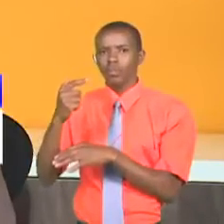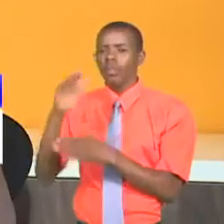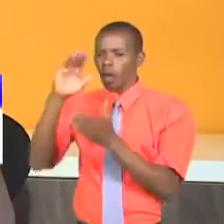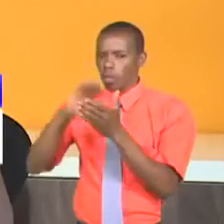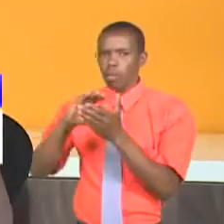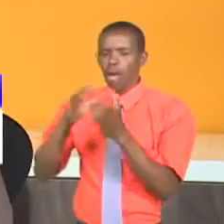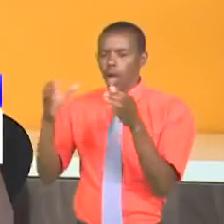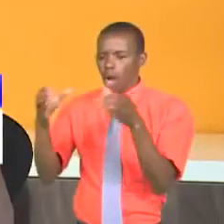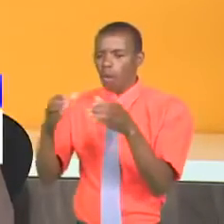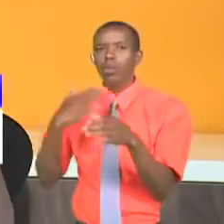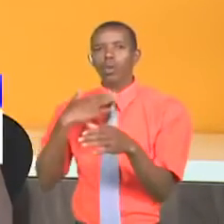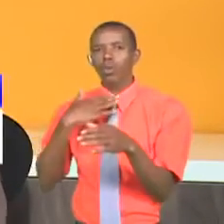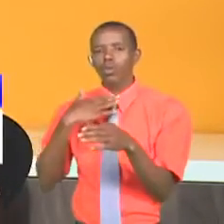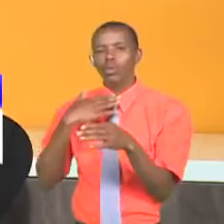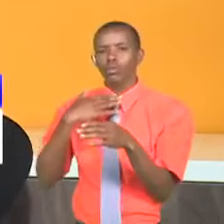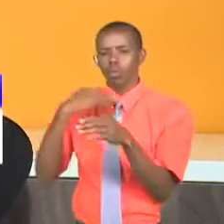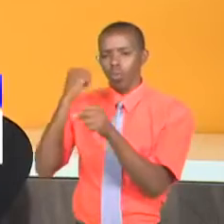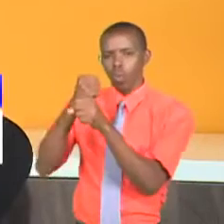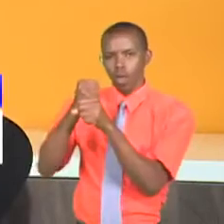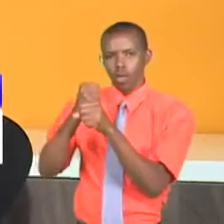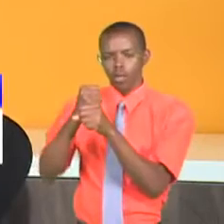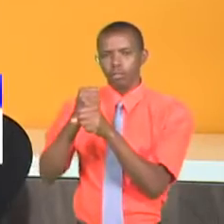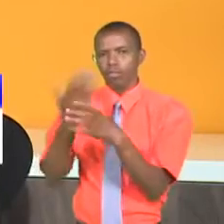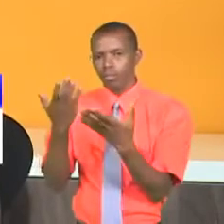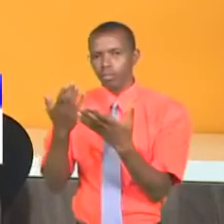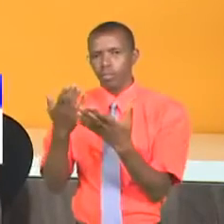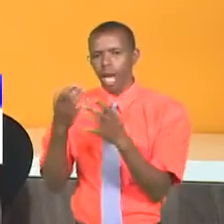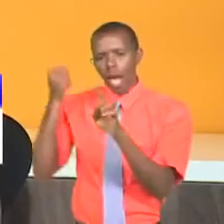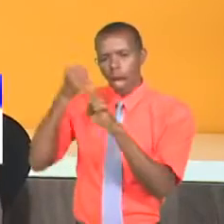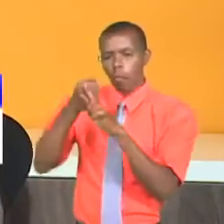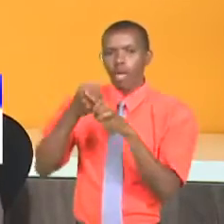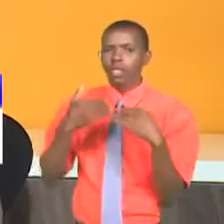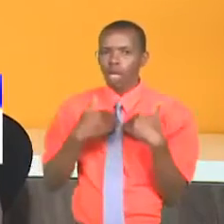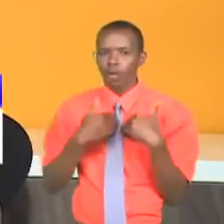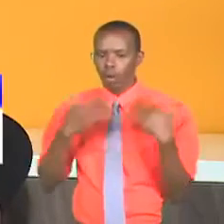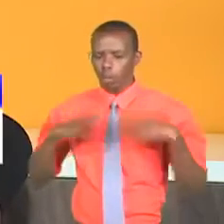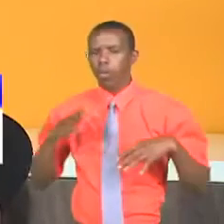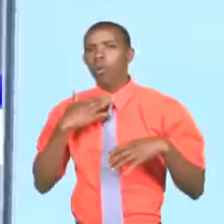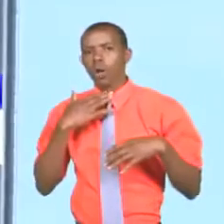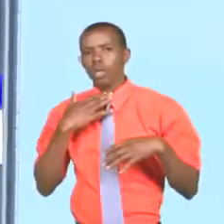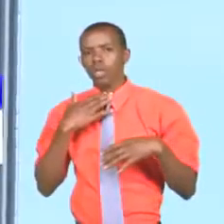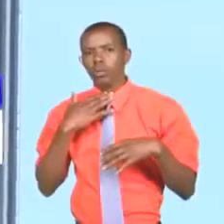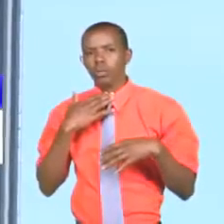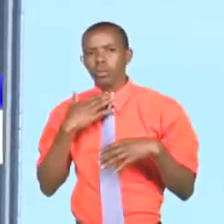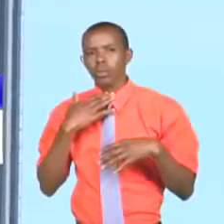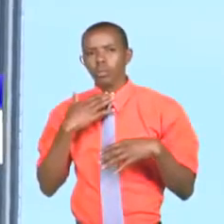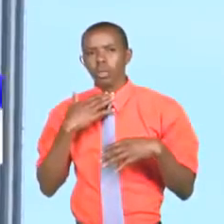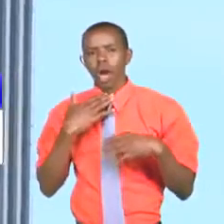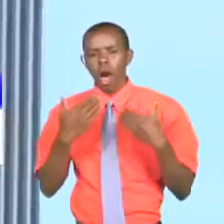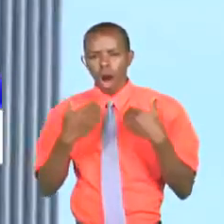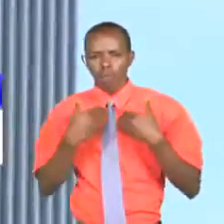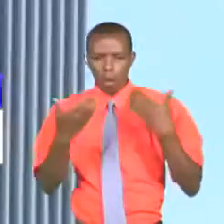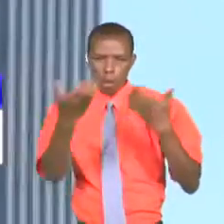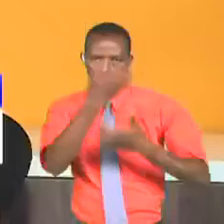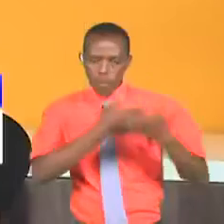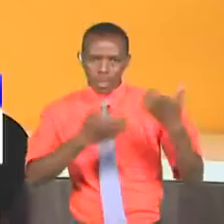space that companies want to take. And that will have a long-term impact on whether people want to continue putting up commercial space.